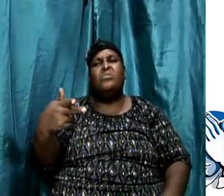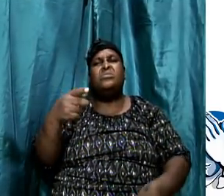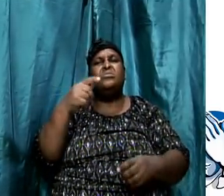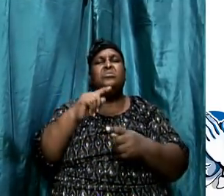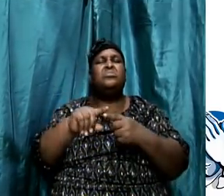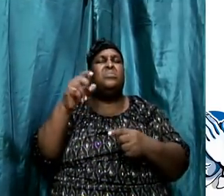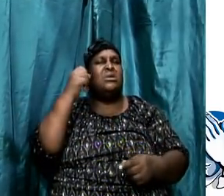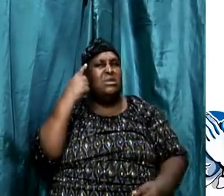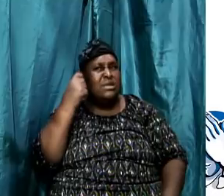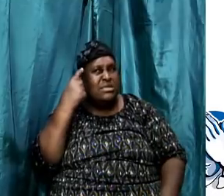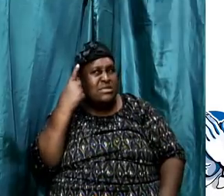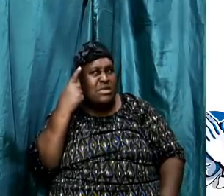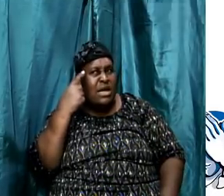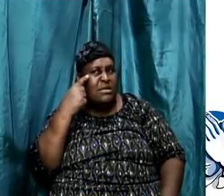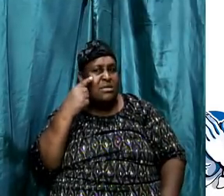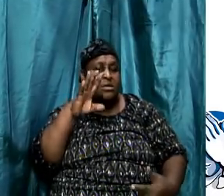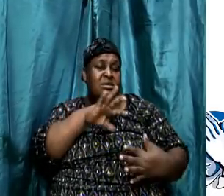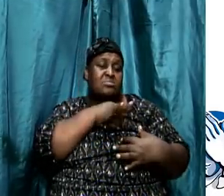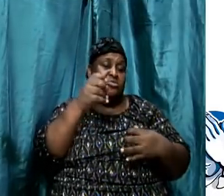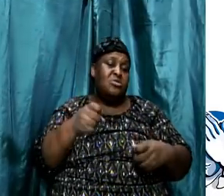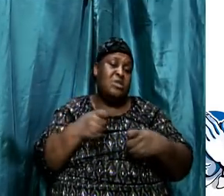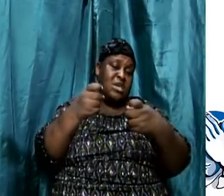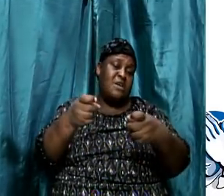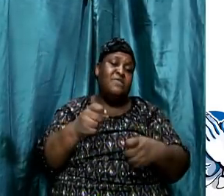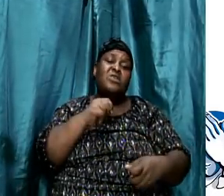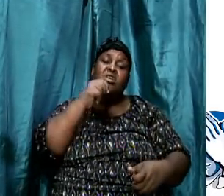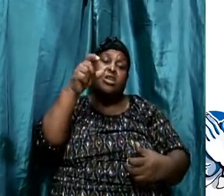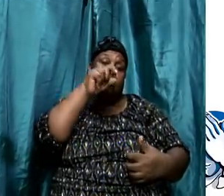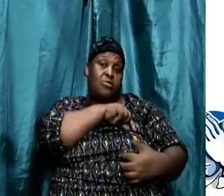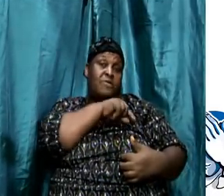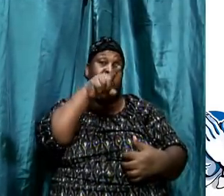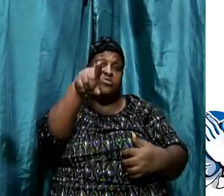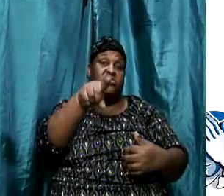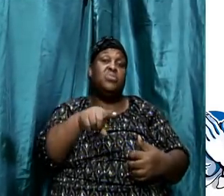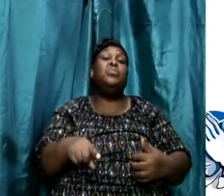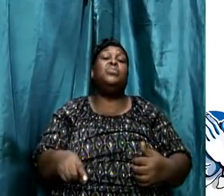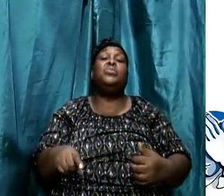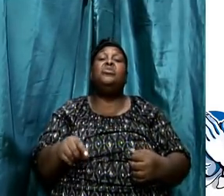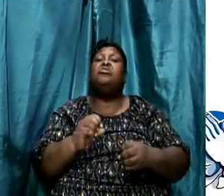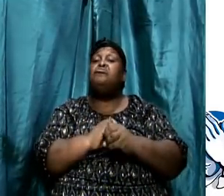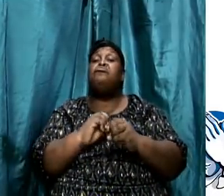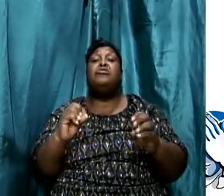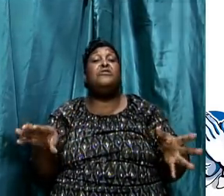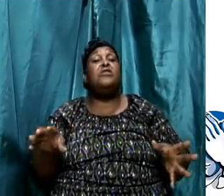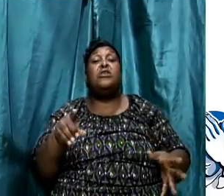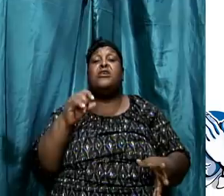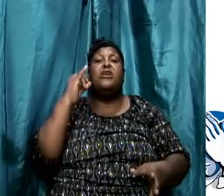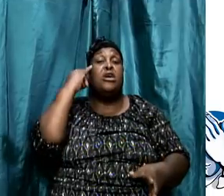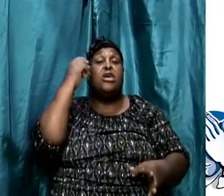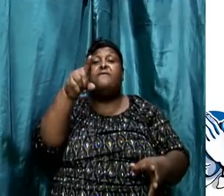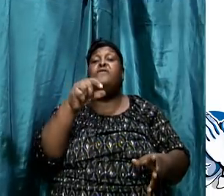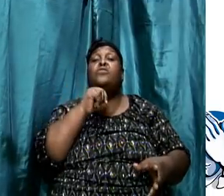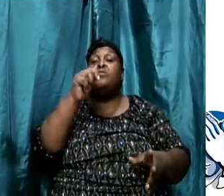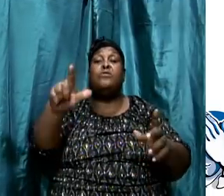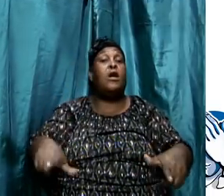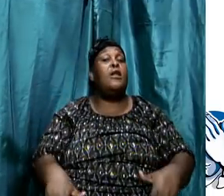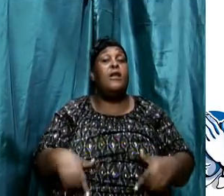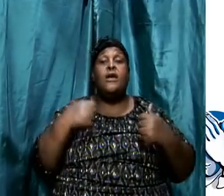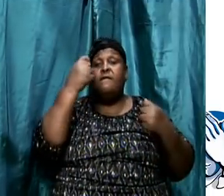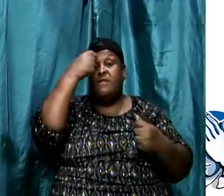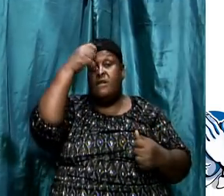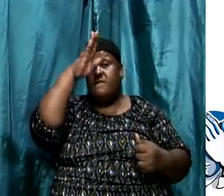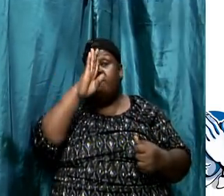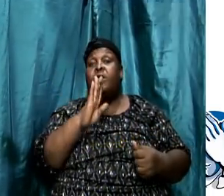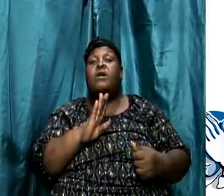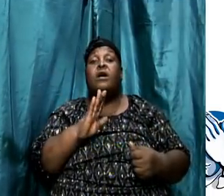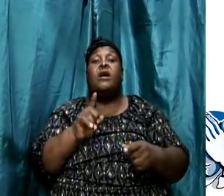of the day, spiritual gifts won't profit you anything if you are not living for God as you should. Do